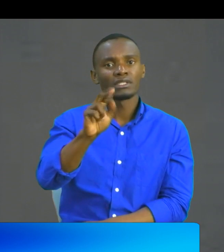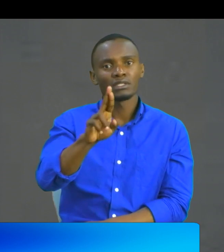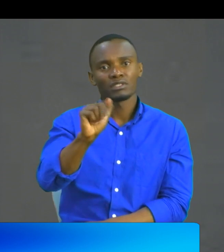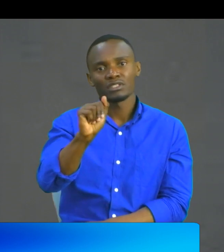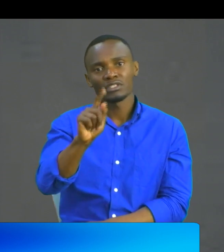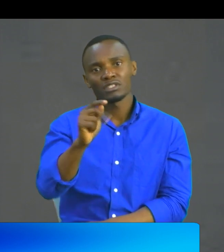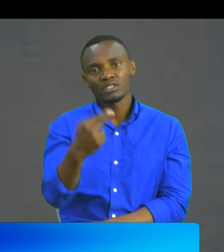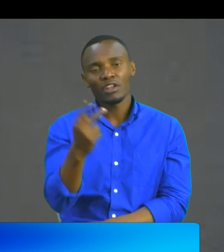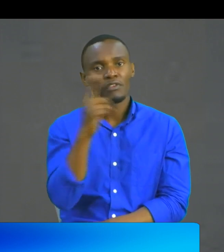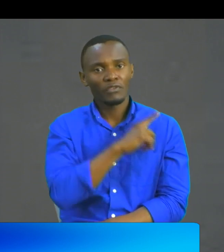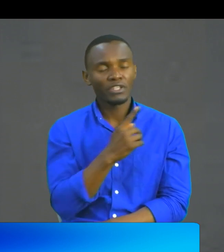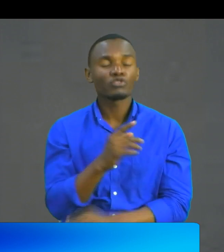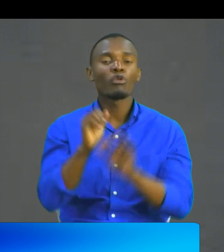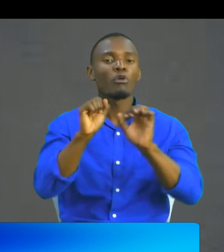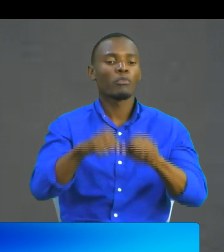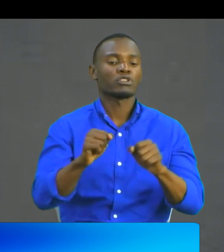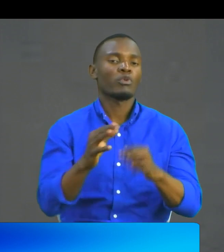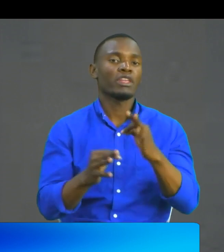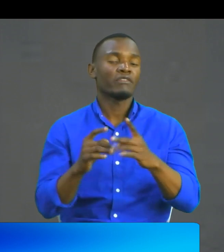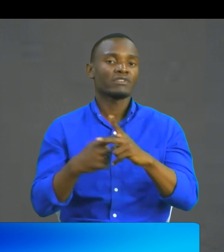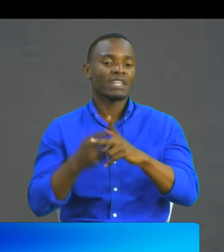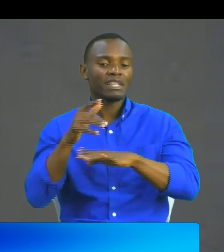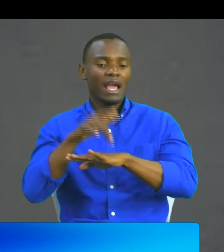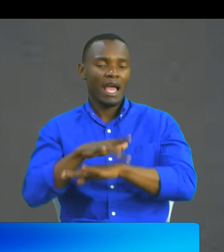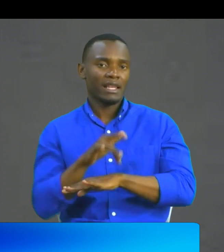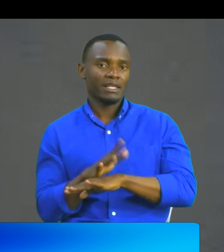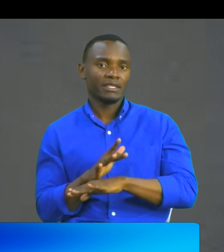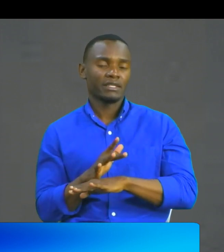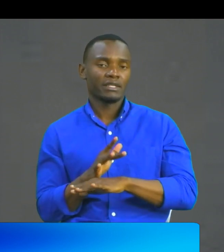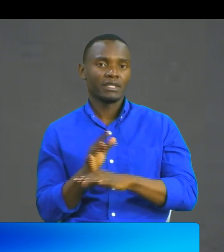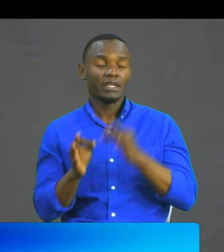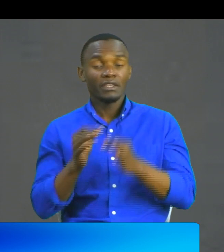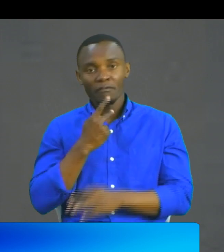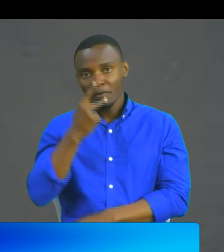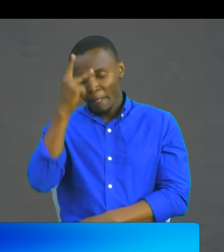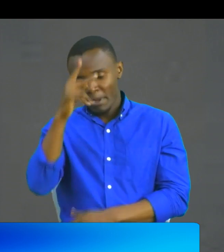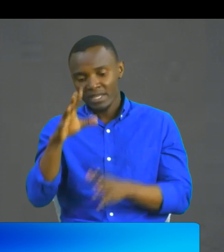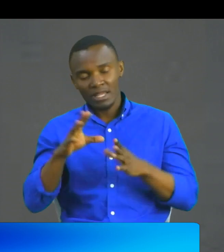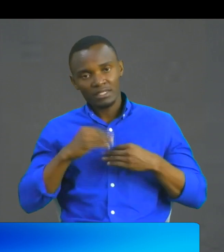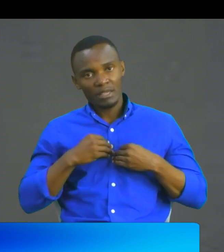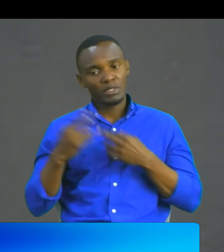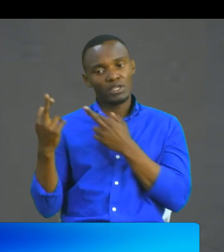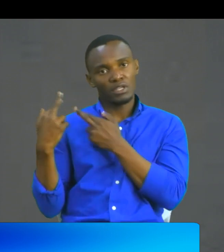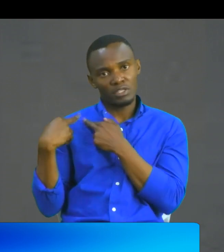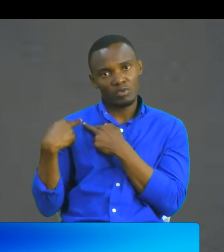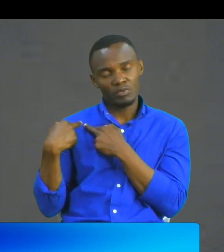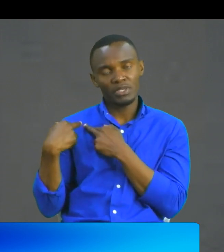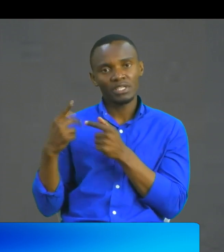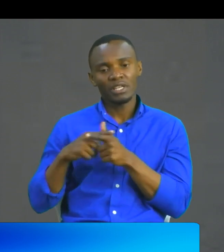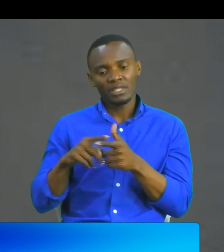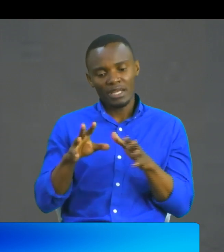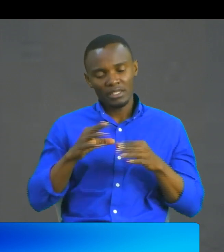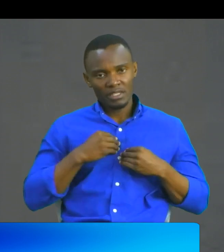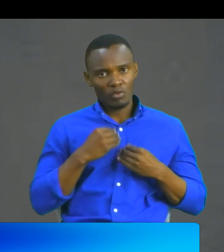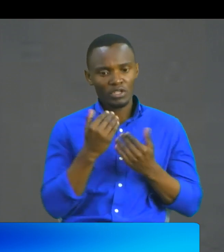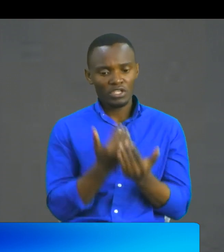it is doable. If we start early, early intervention only comes if us parents take up the responsibility and embrace our children. will